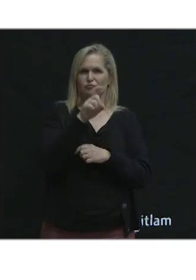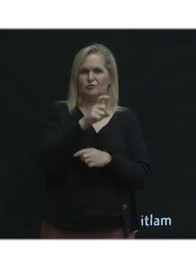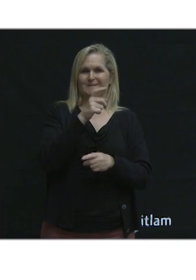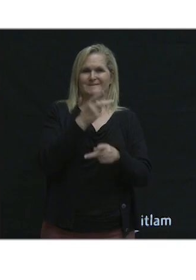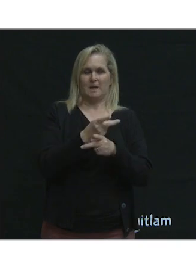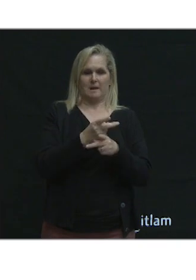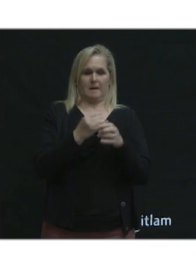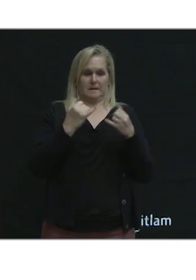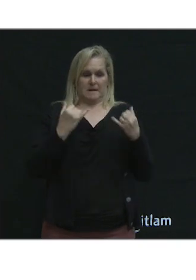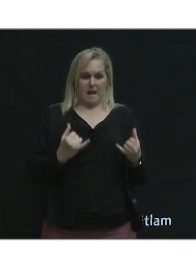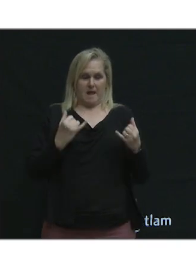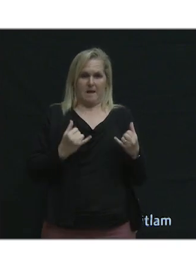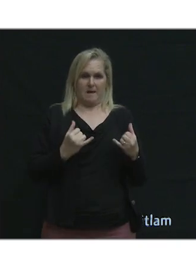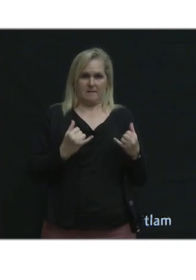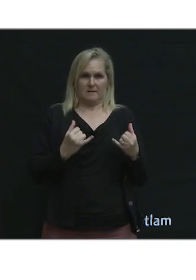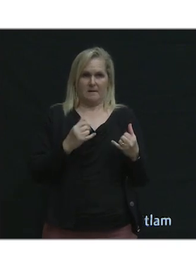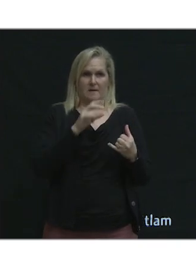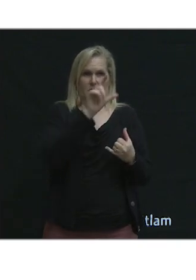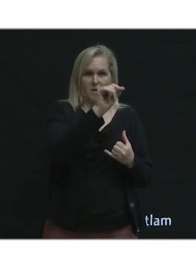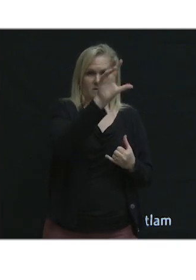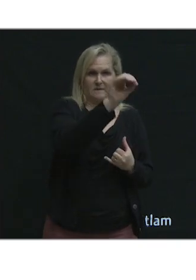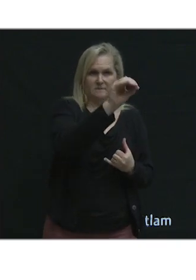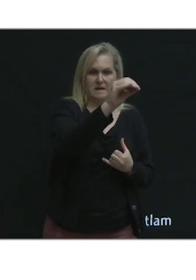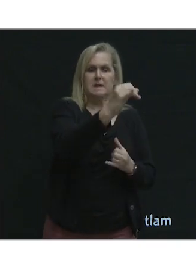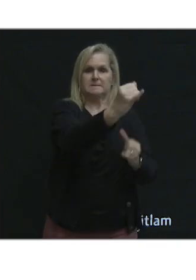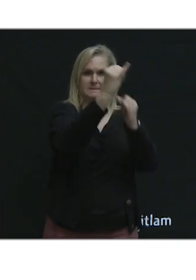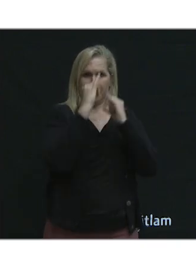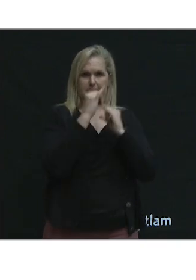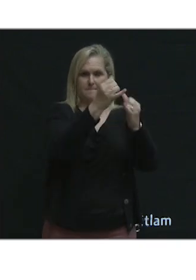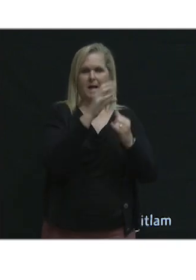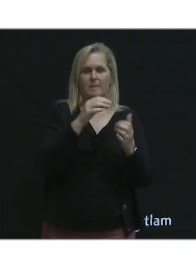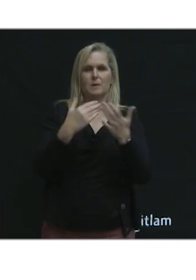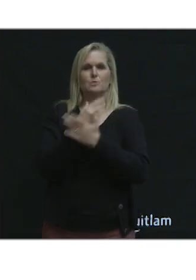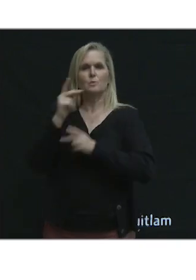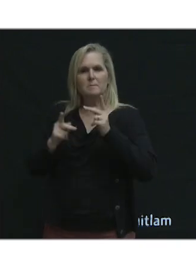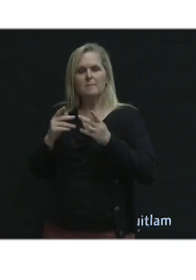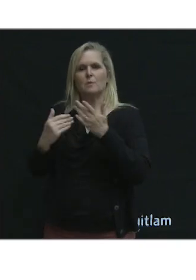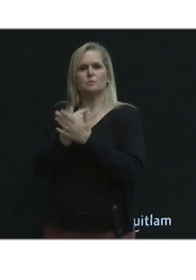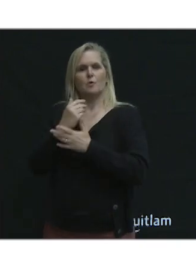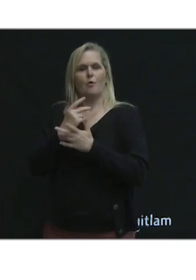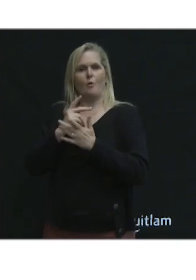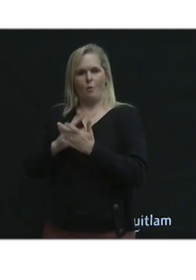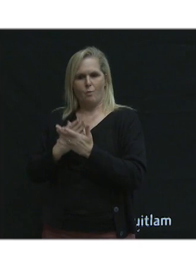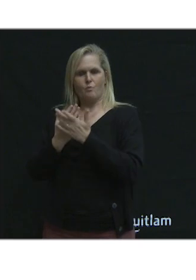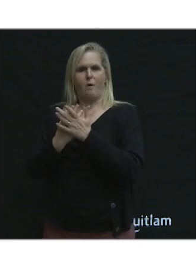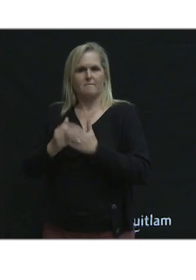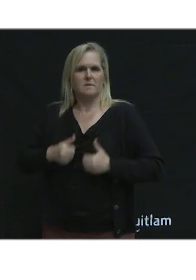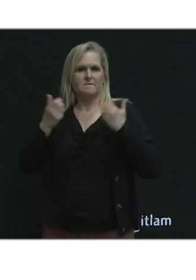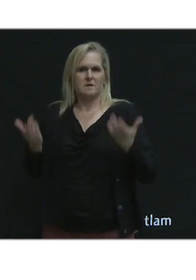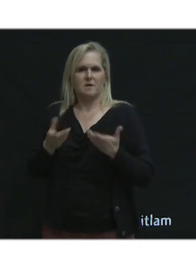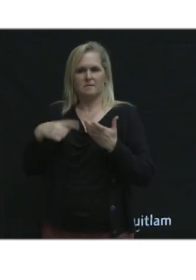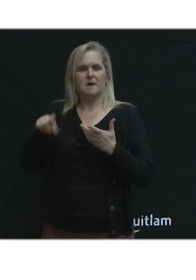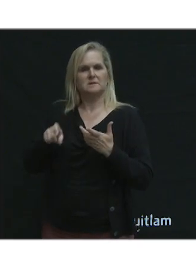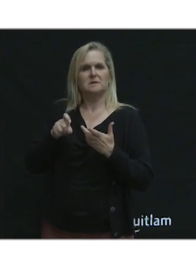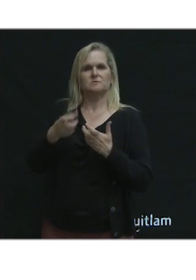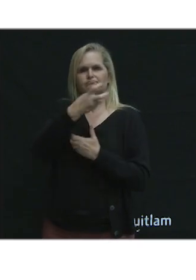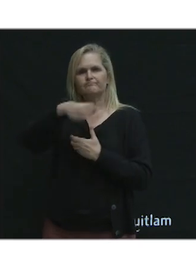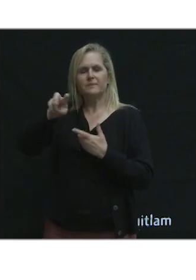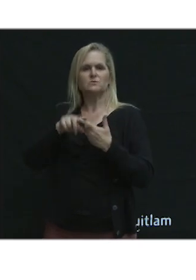today and shift our new people and residents to the sustainable modes of transportation.